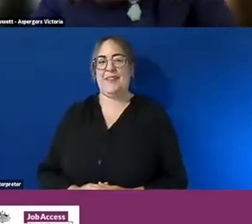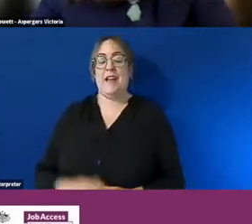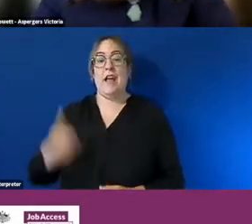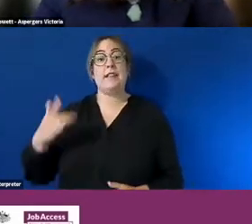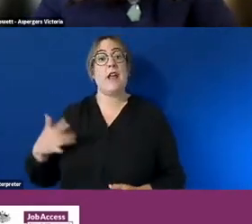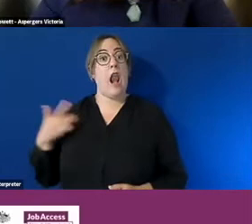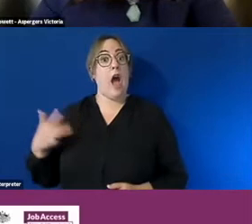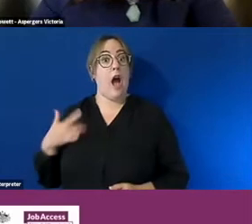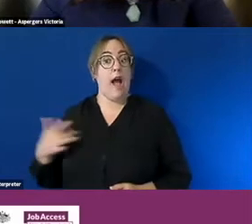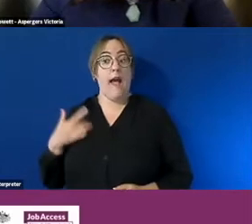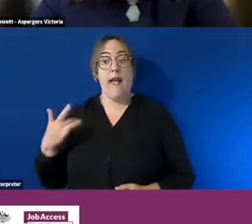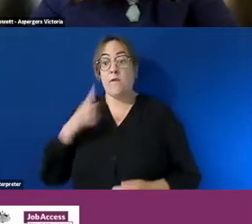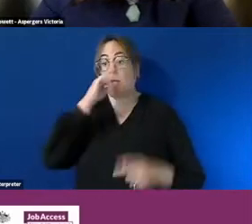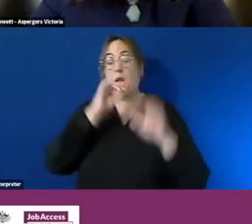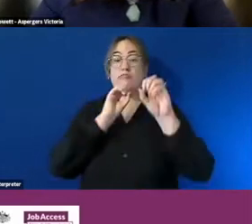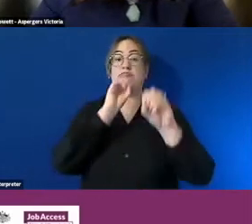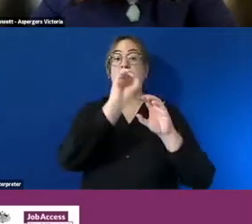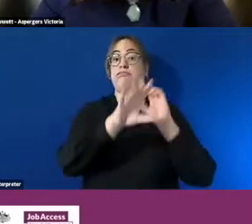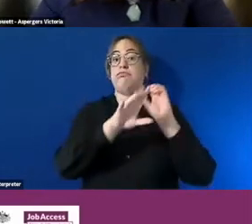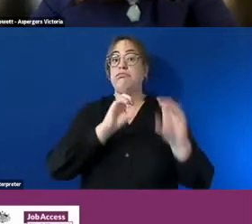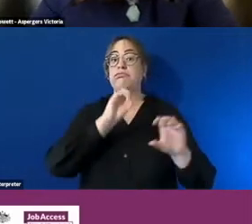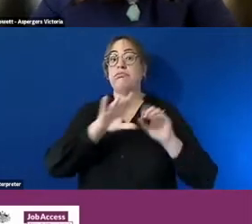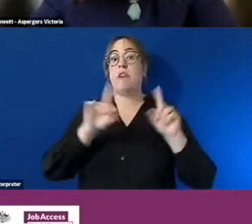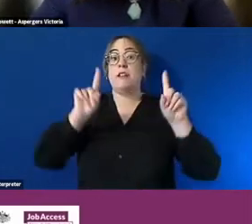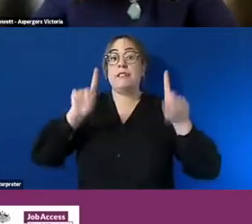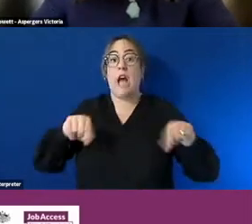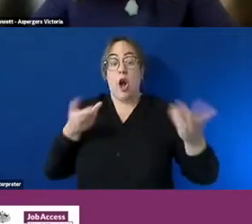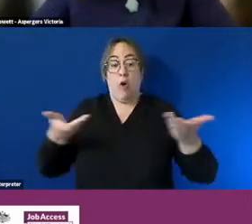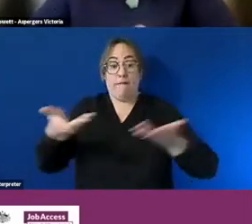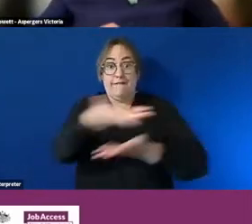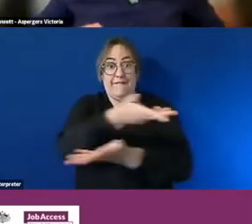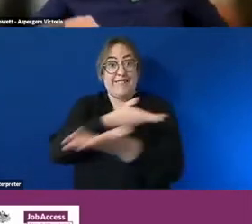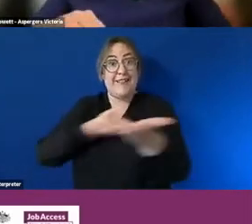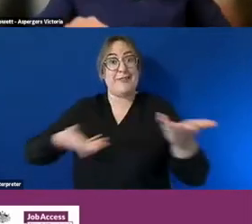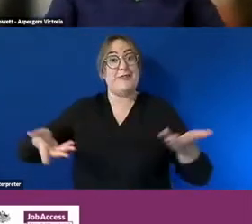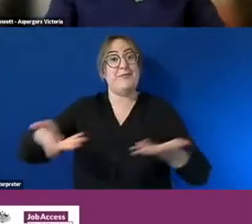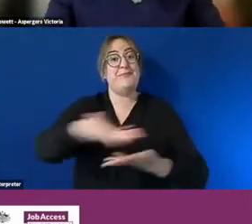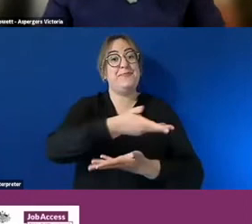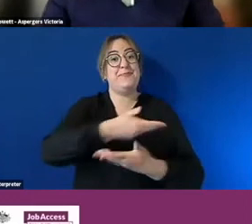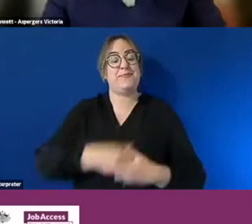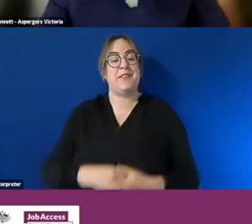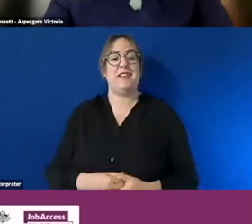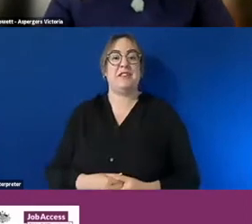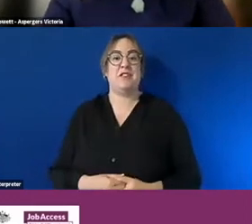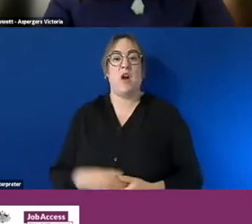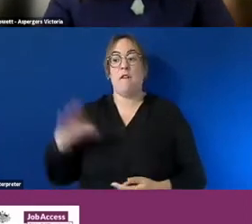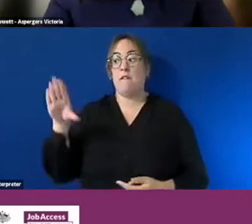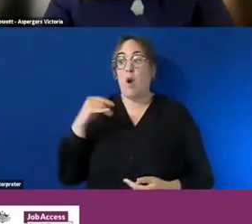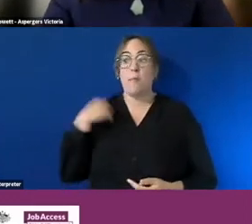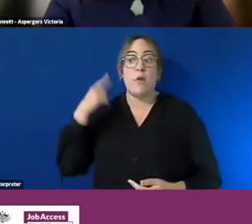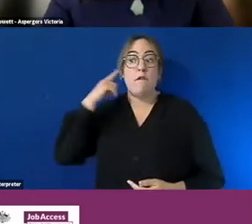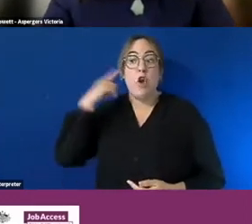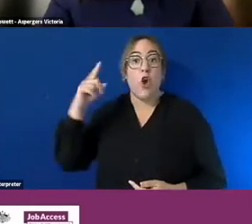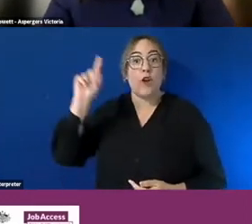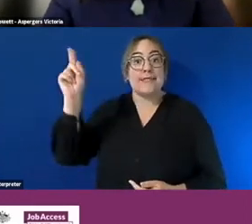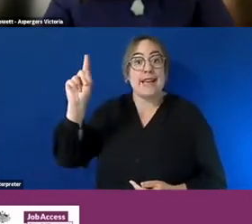uh and um just to sort of stimulate some conversation here going on what you've heard uh from the panel members and from